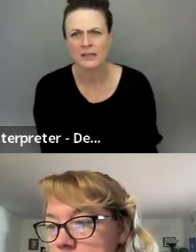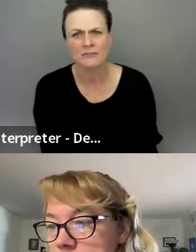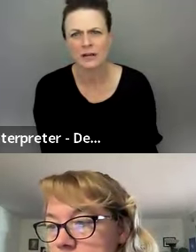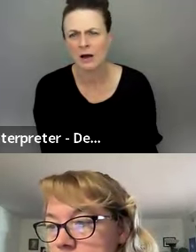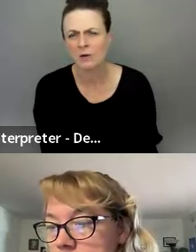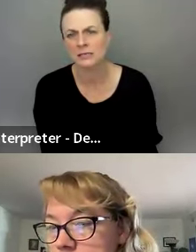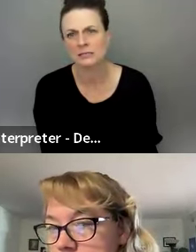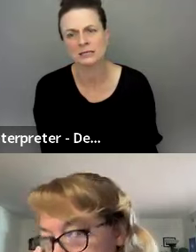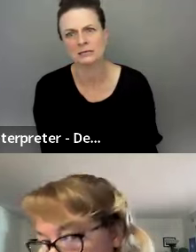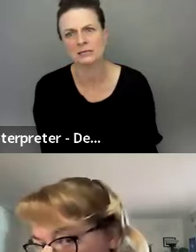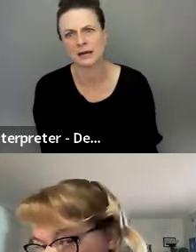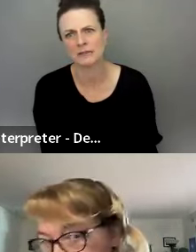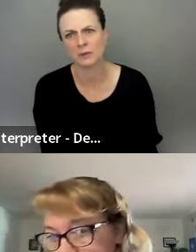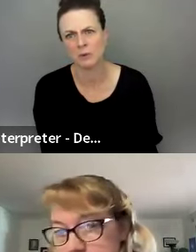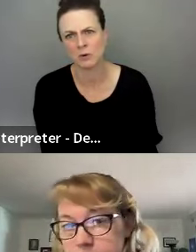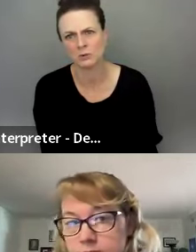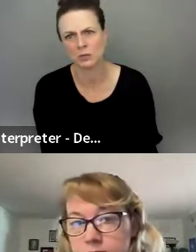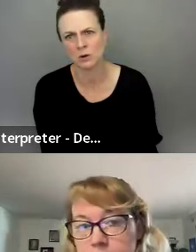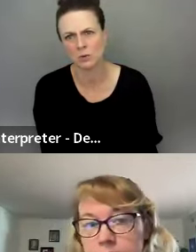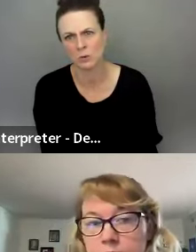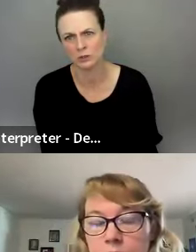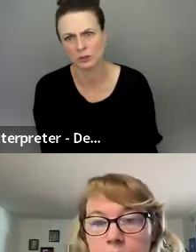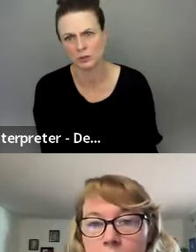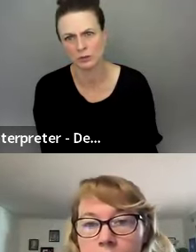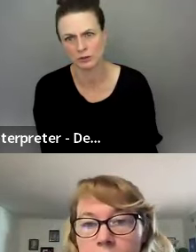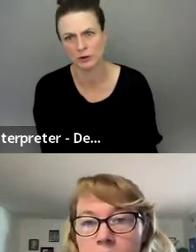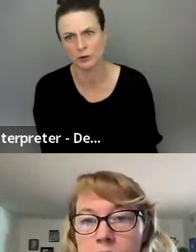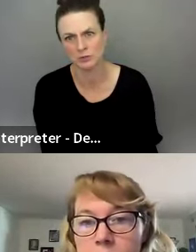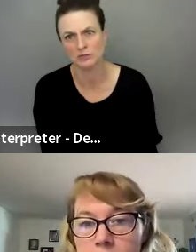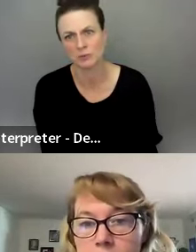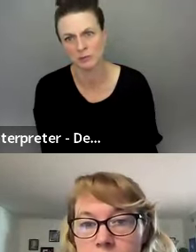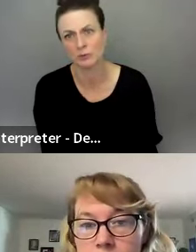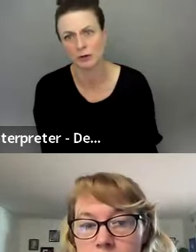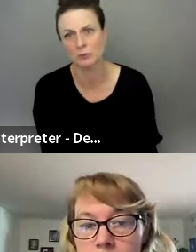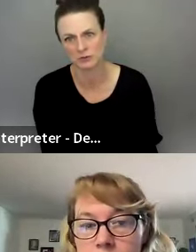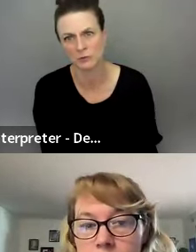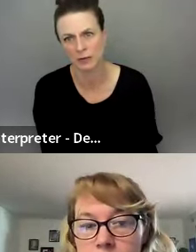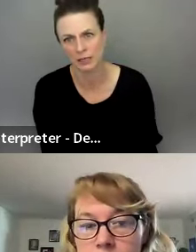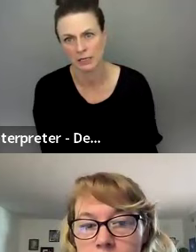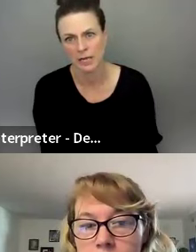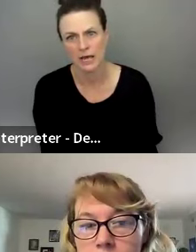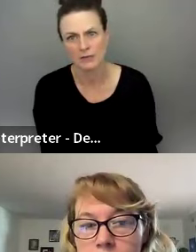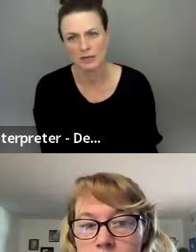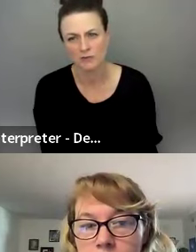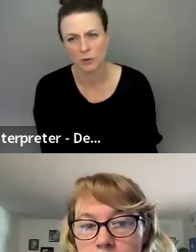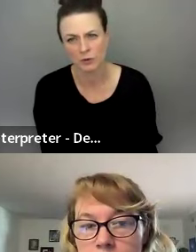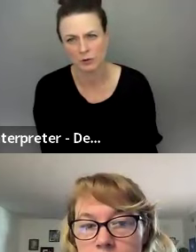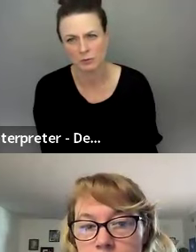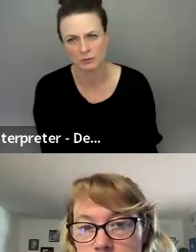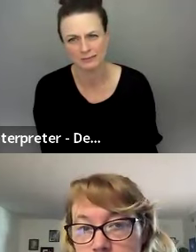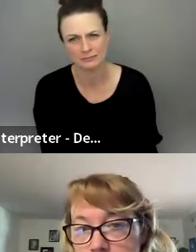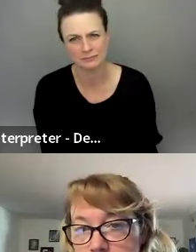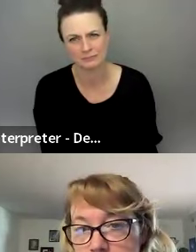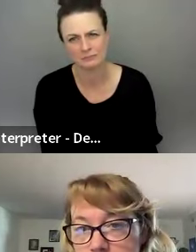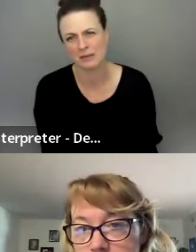I think for now it's, it's not enough people. So we'll do the three groups of people, three groups of three and the fourth